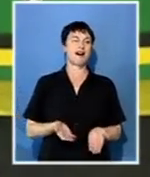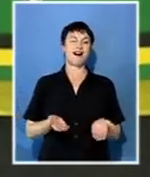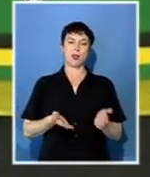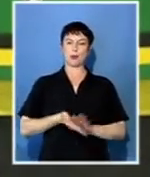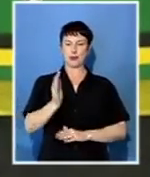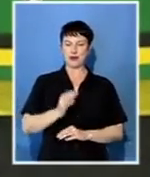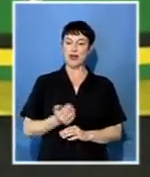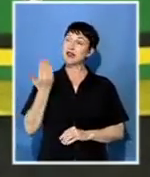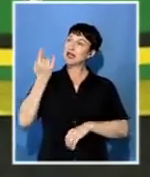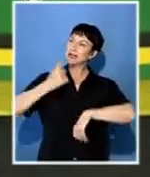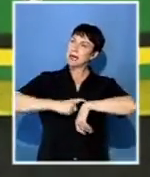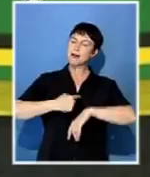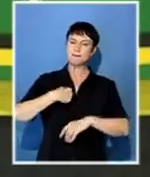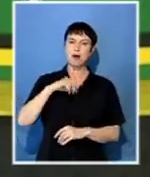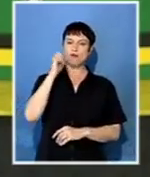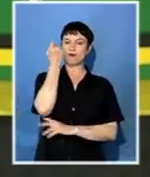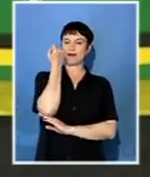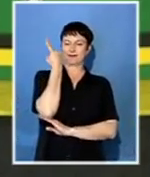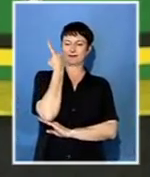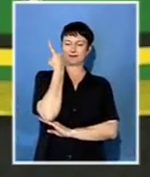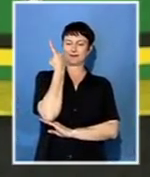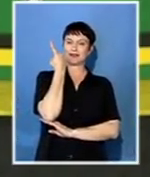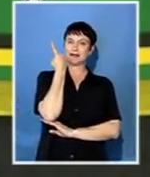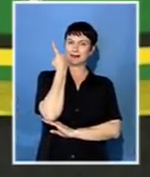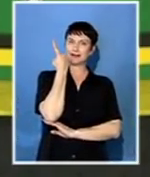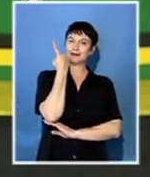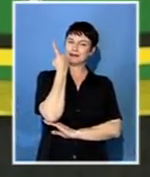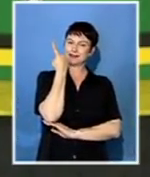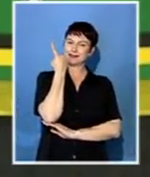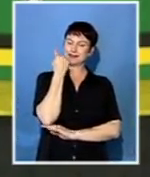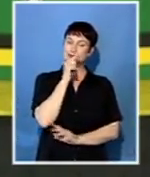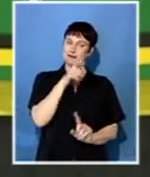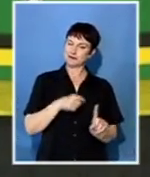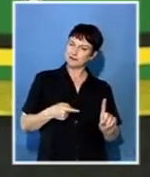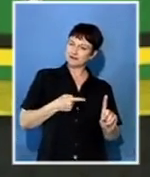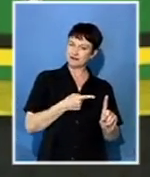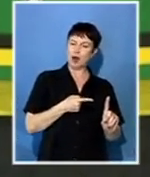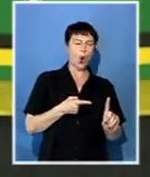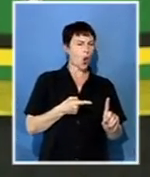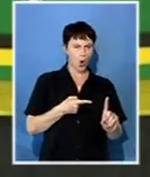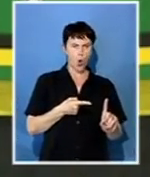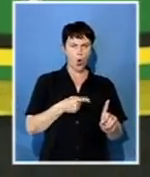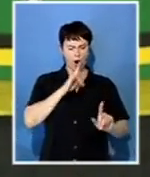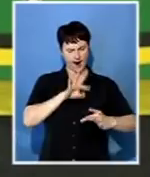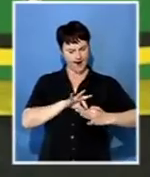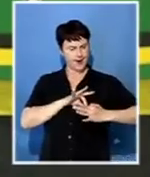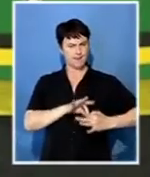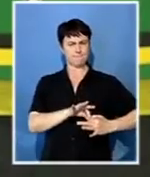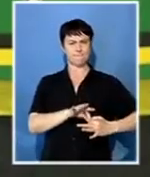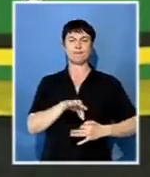period just made me realize how much of a dedicated struggle